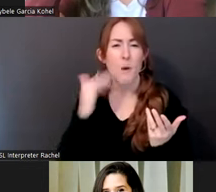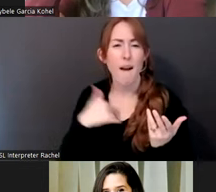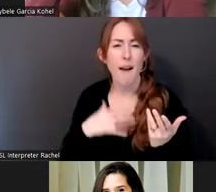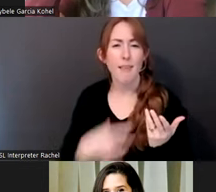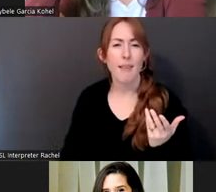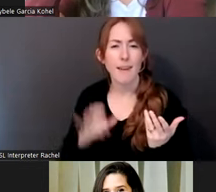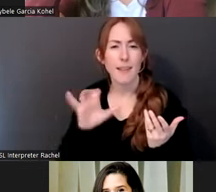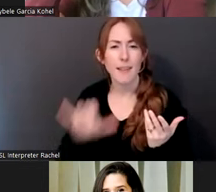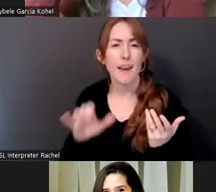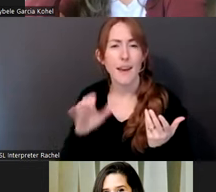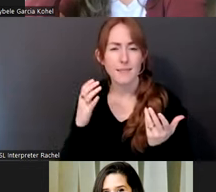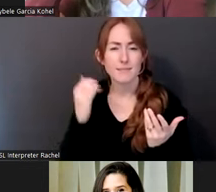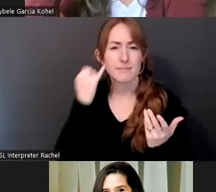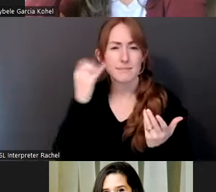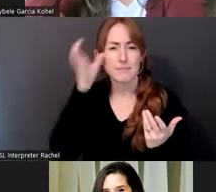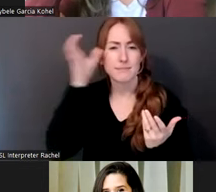of ways of thinking about that.